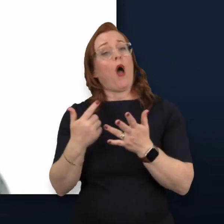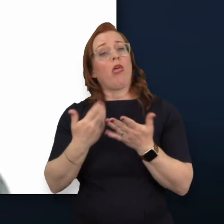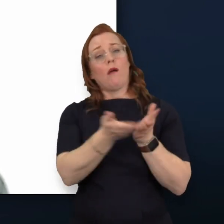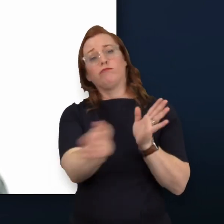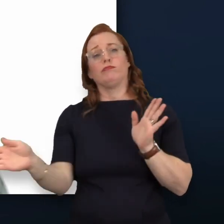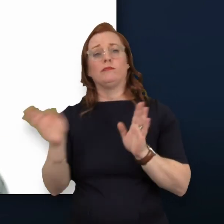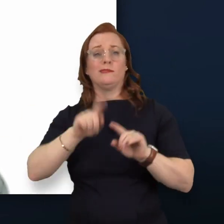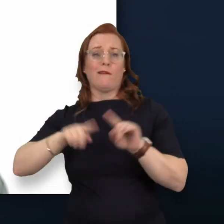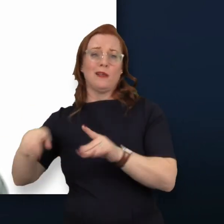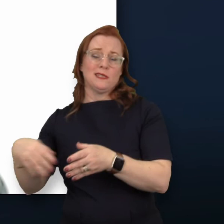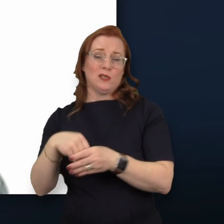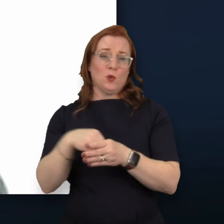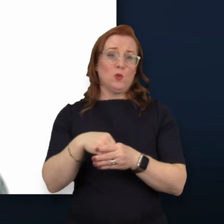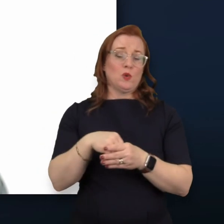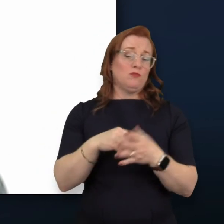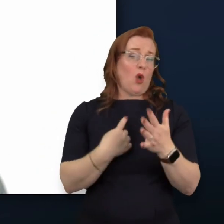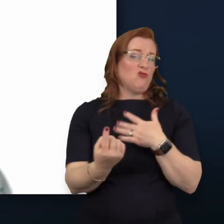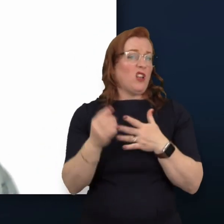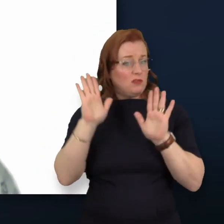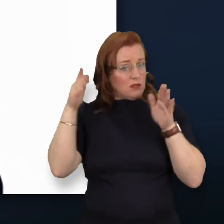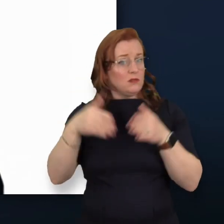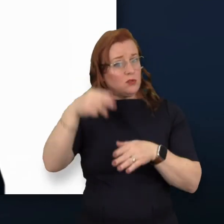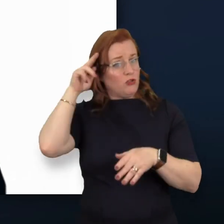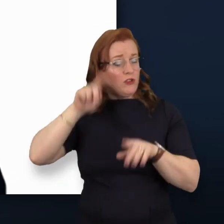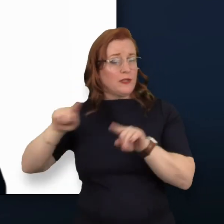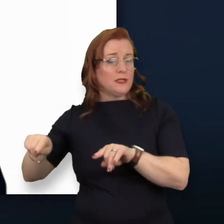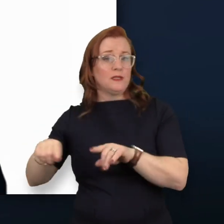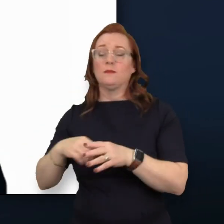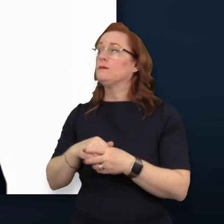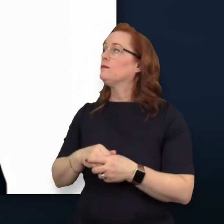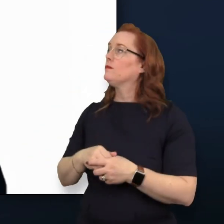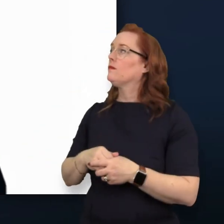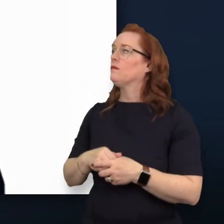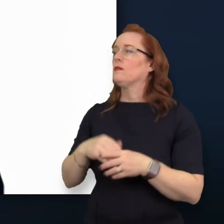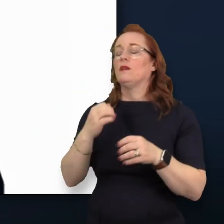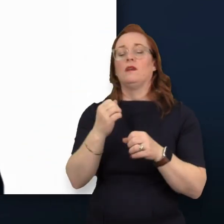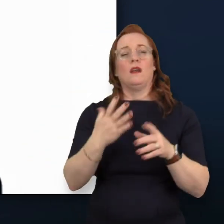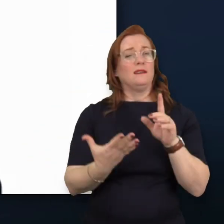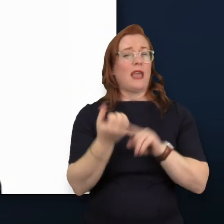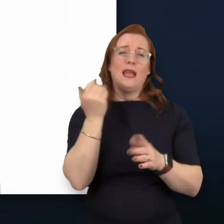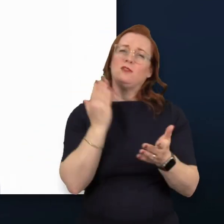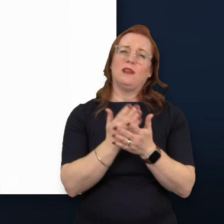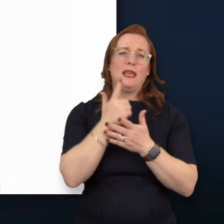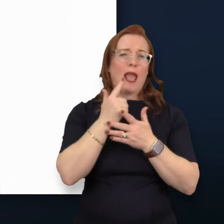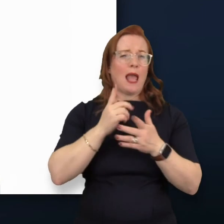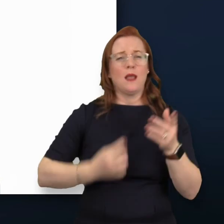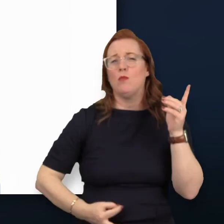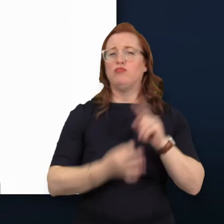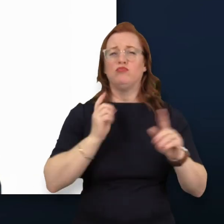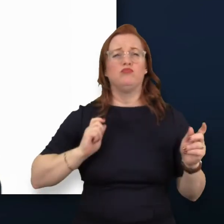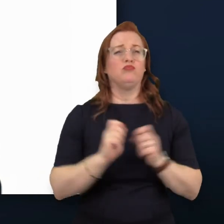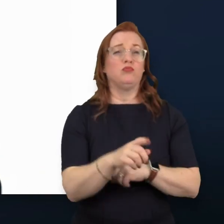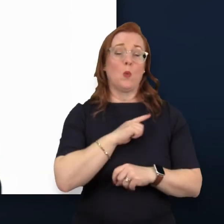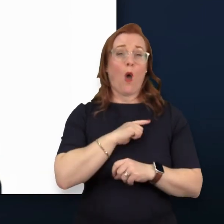diversity and inclusion objectives. GAIN is a real thoughts for good here, bringing together and sharing insights from lived experience.